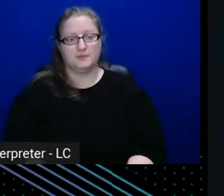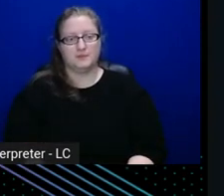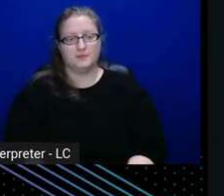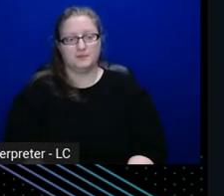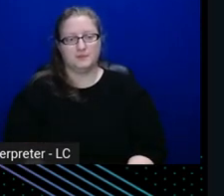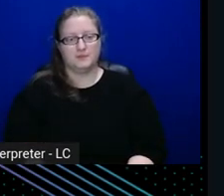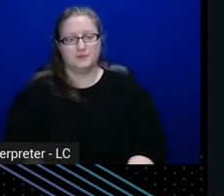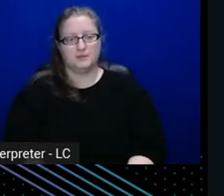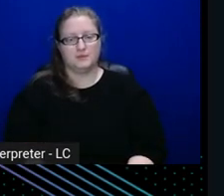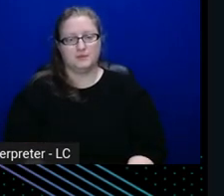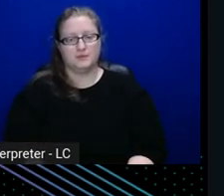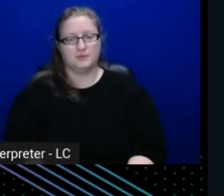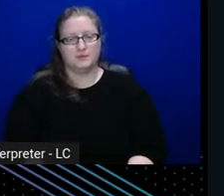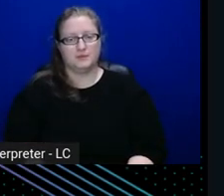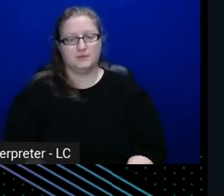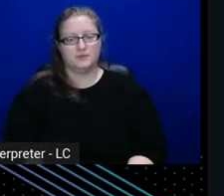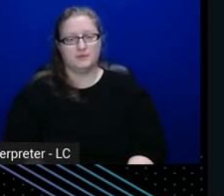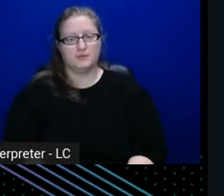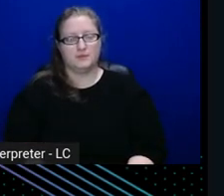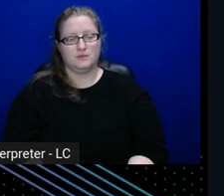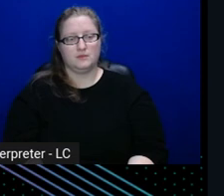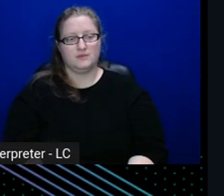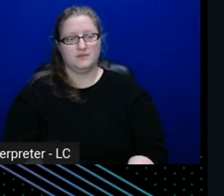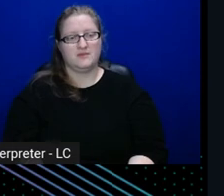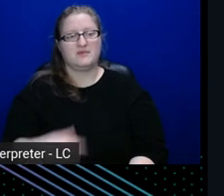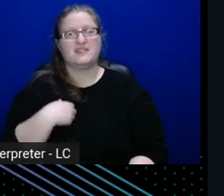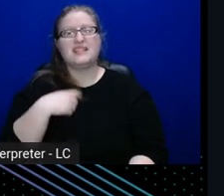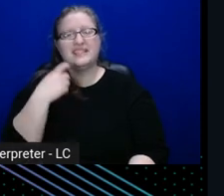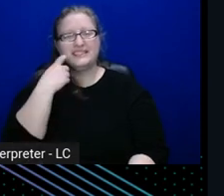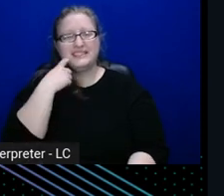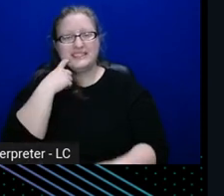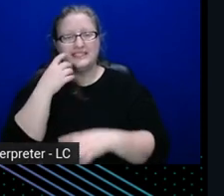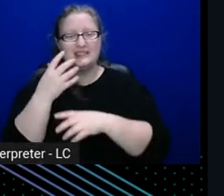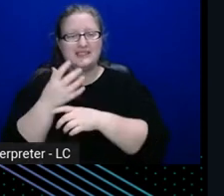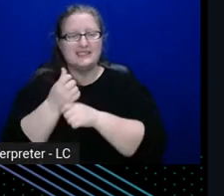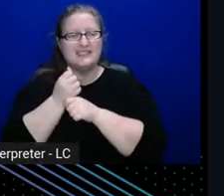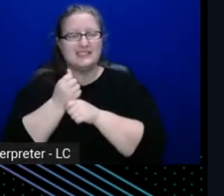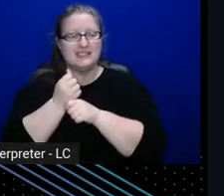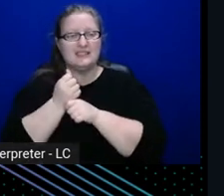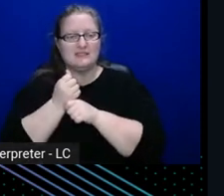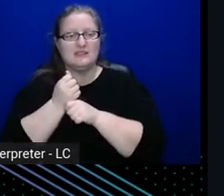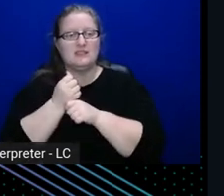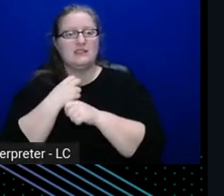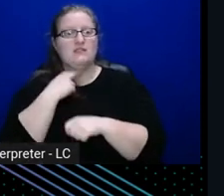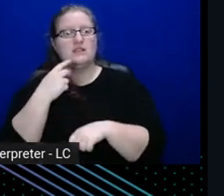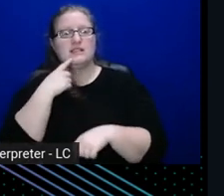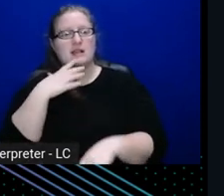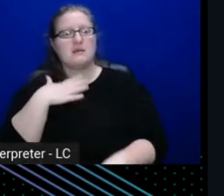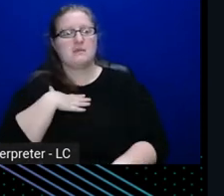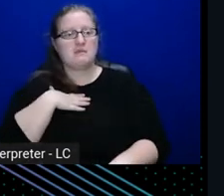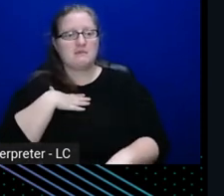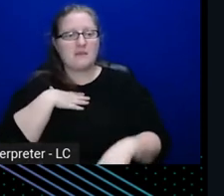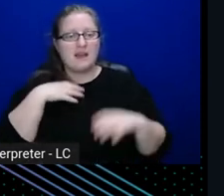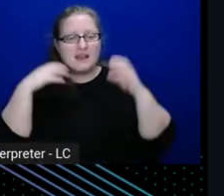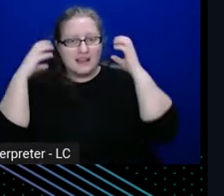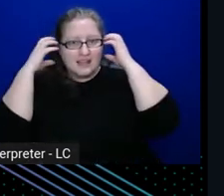and I just received a voice in my ear saying that my wireless headset battery is low,